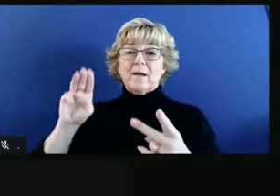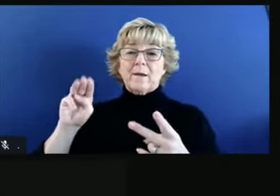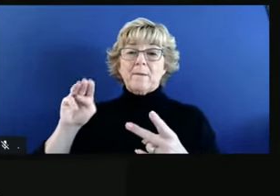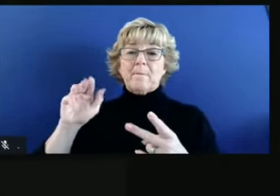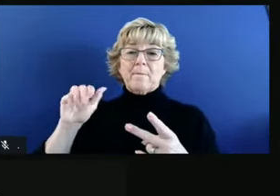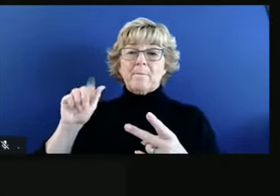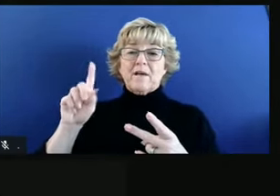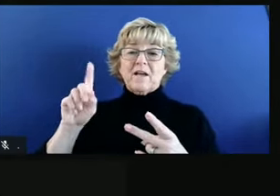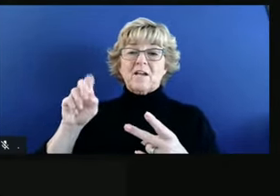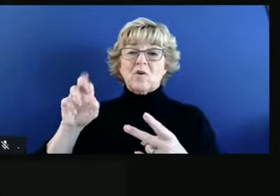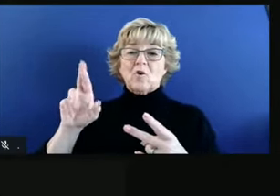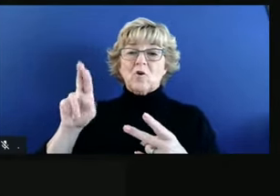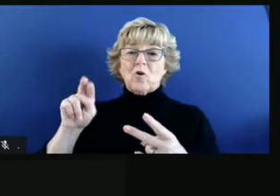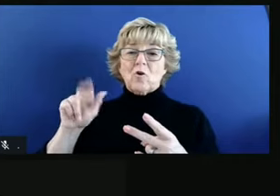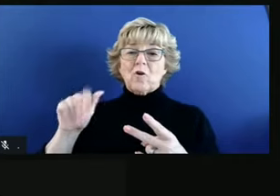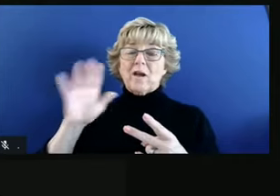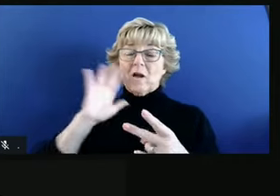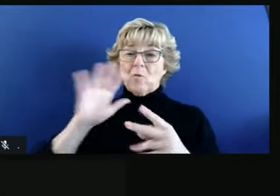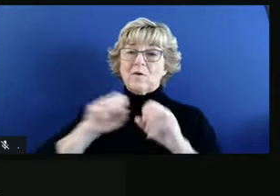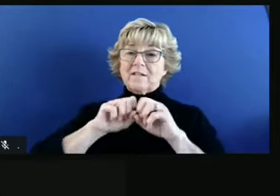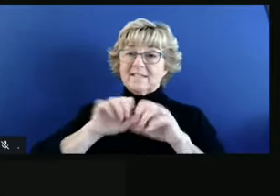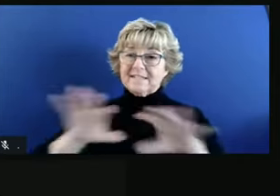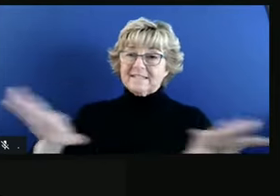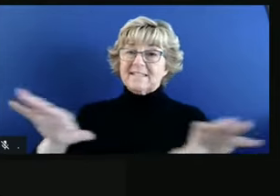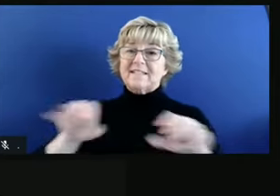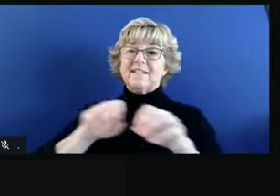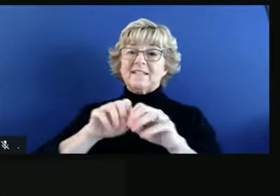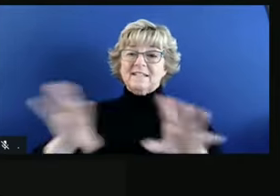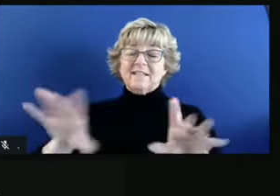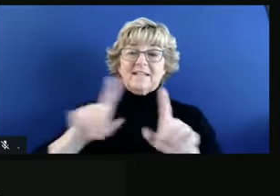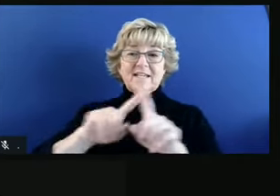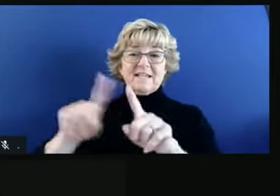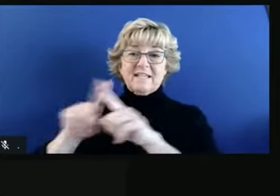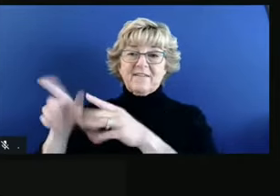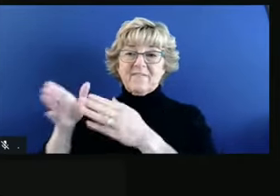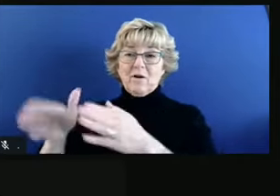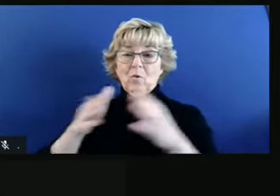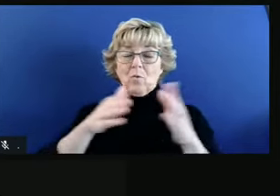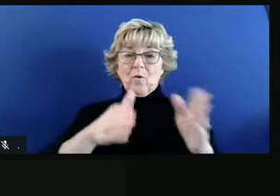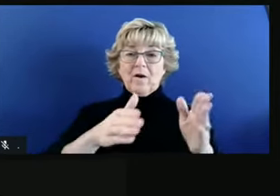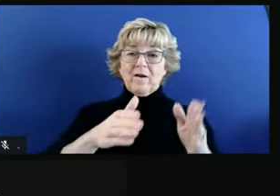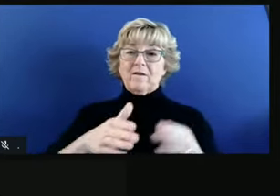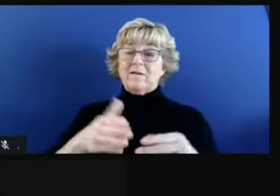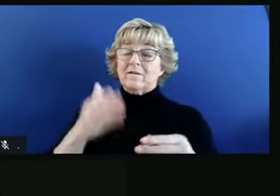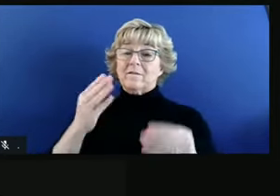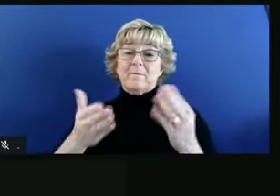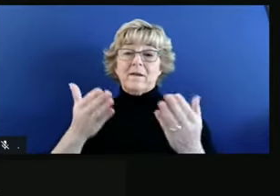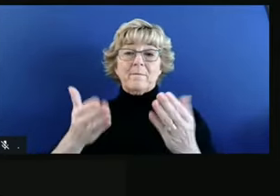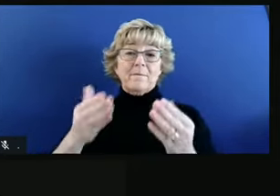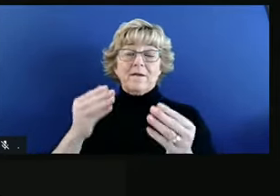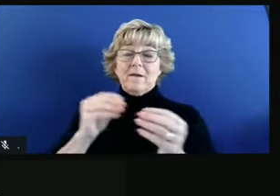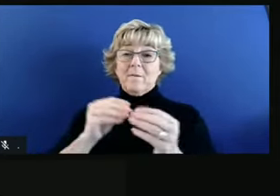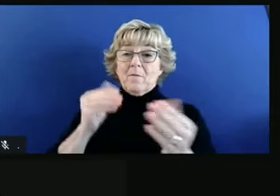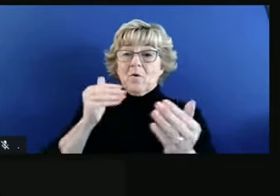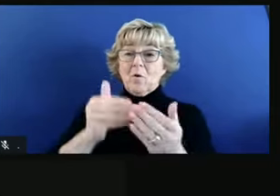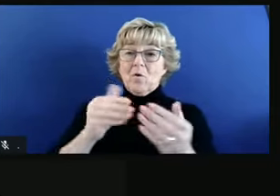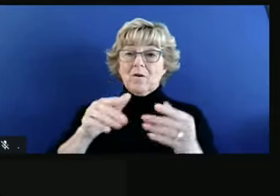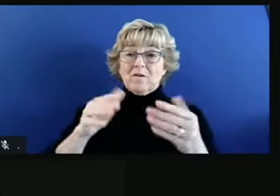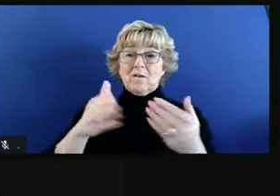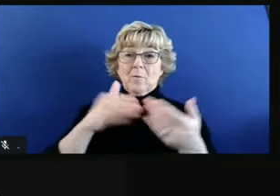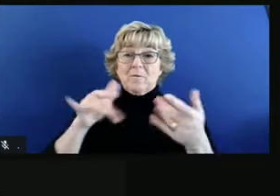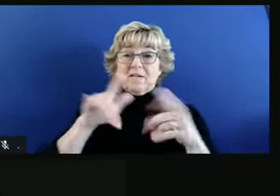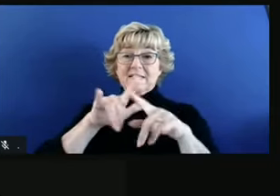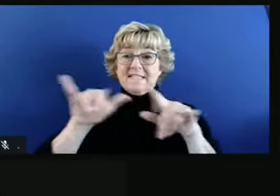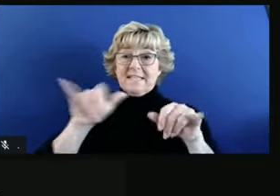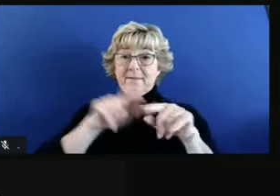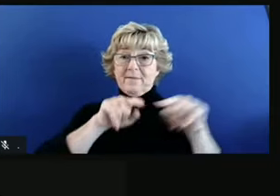distributed very differently, different logistical considerations, they may be on a closer to the same timeline than,